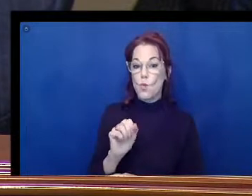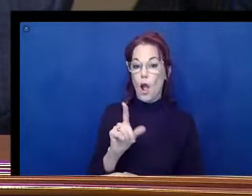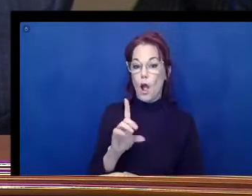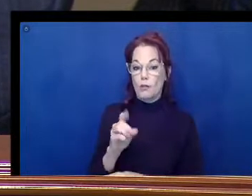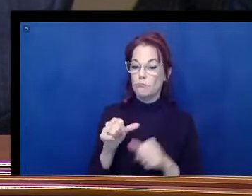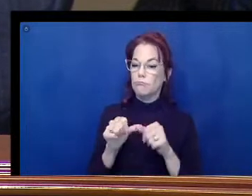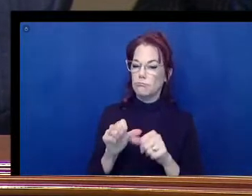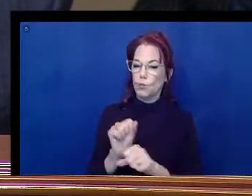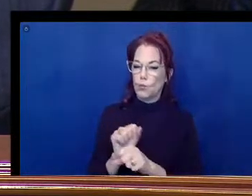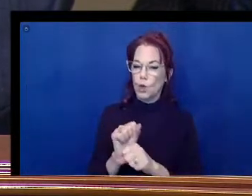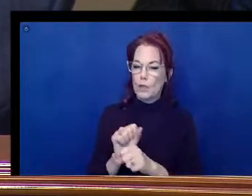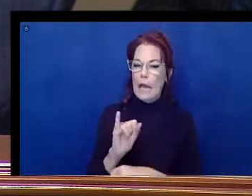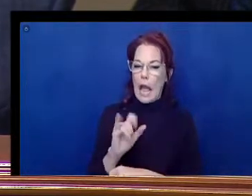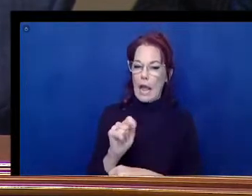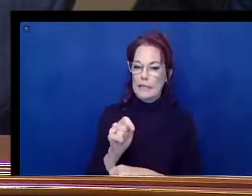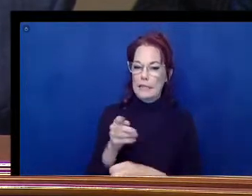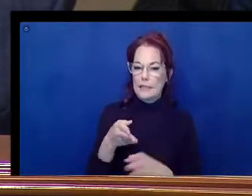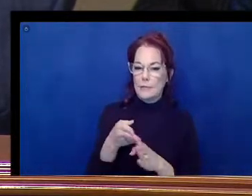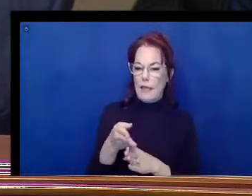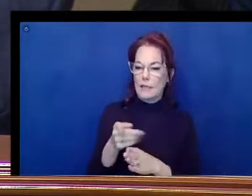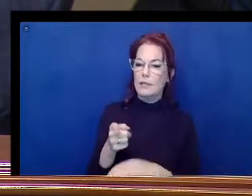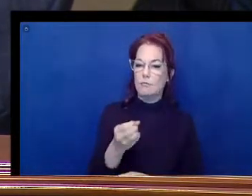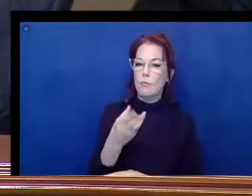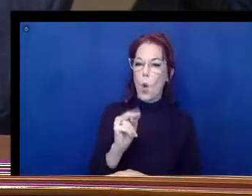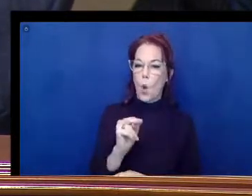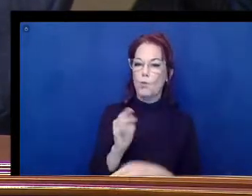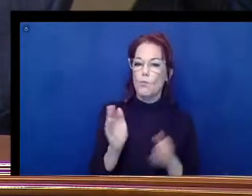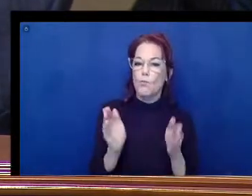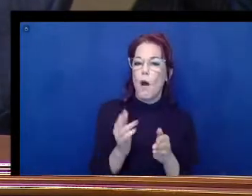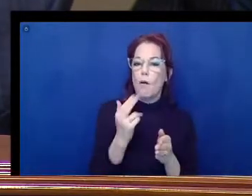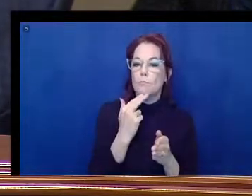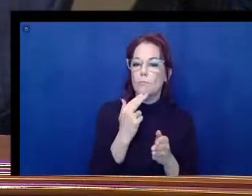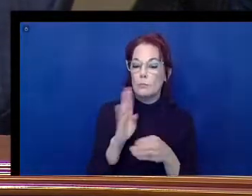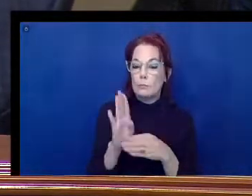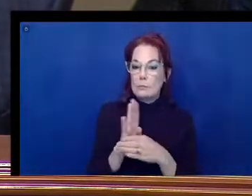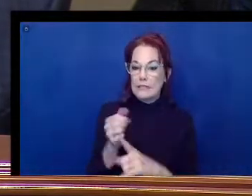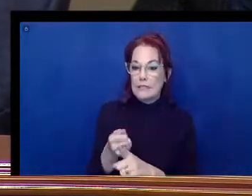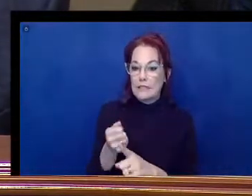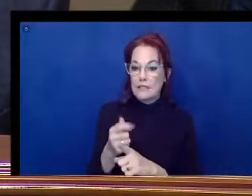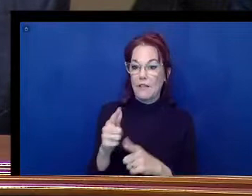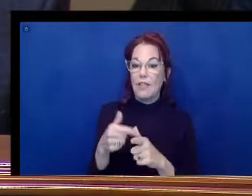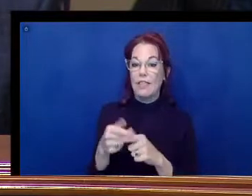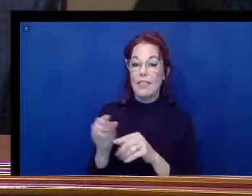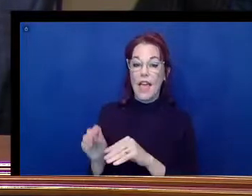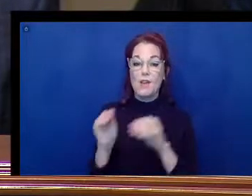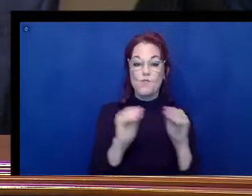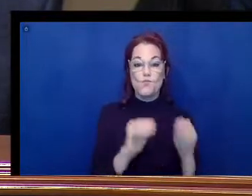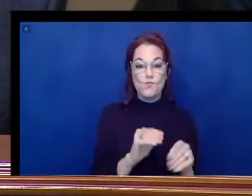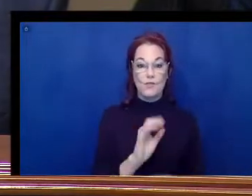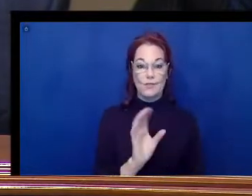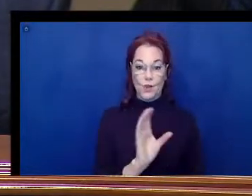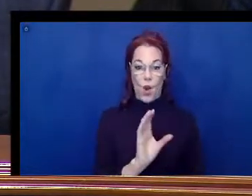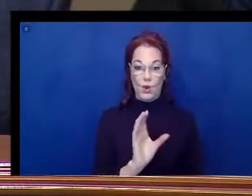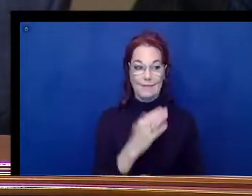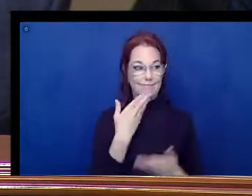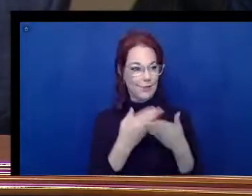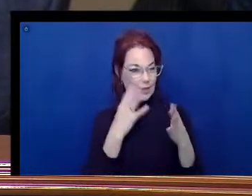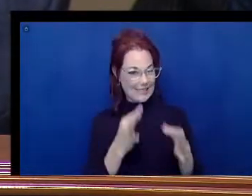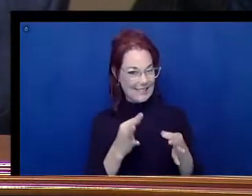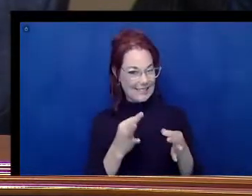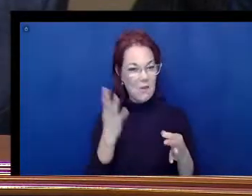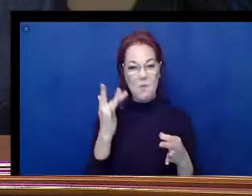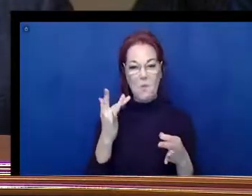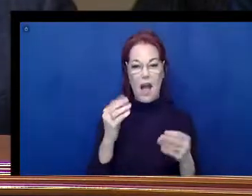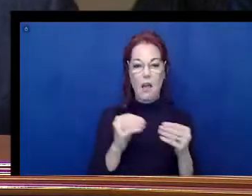small business owner. In 2015, he moved to Charleston, good decision, area to be closer to his family